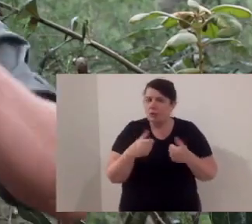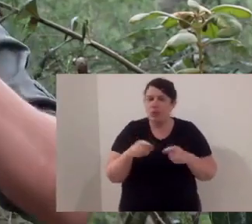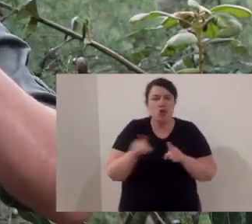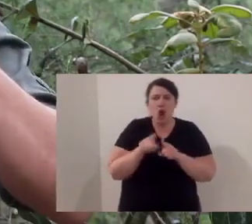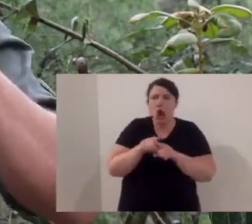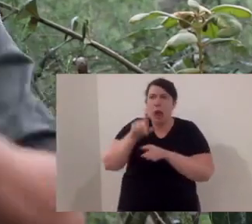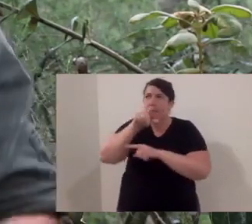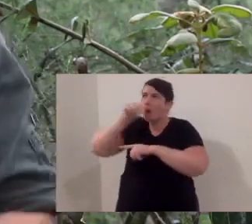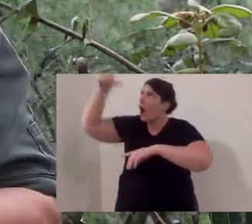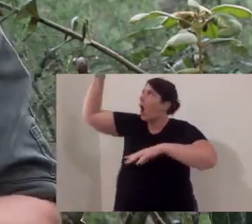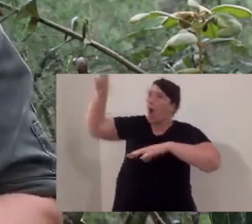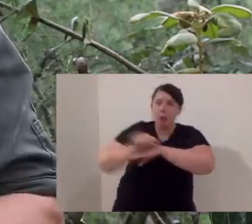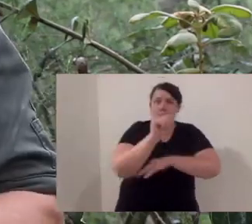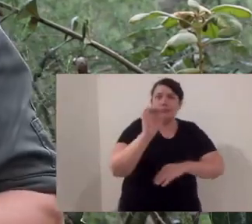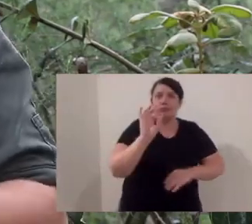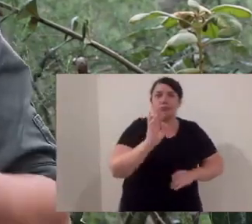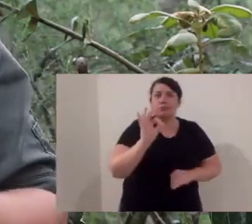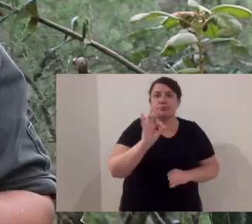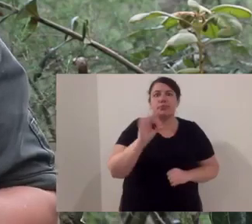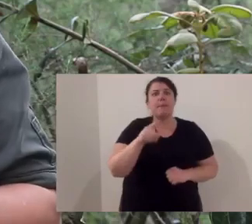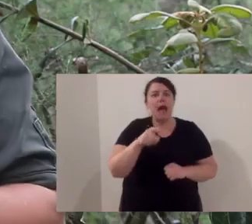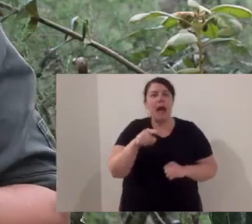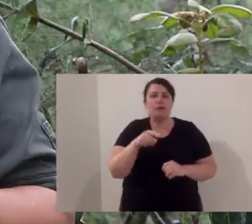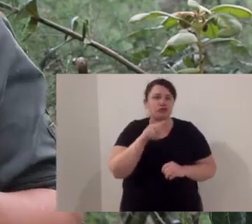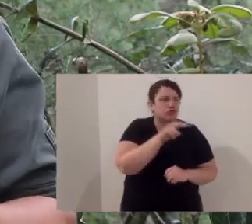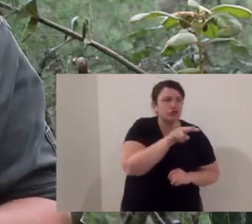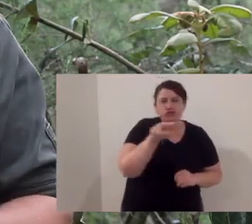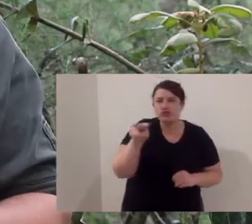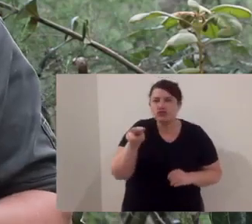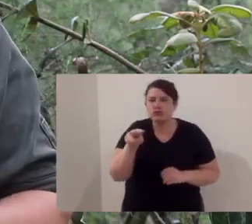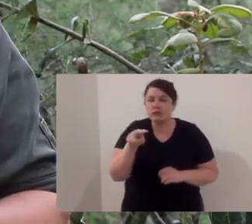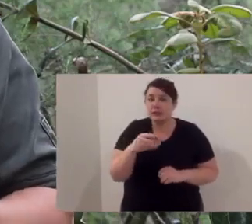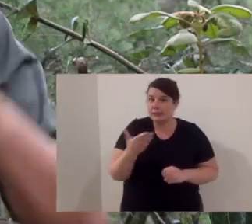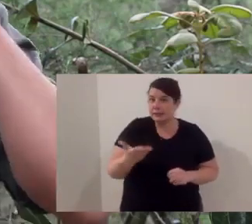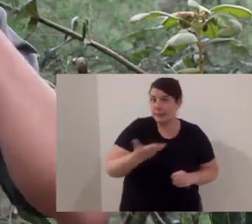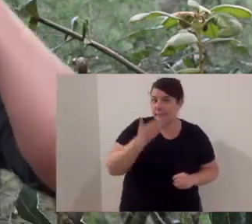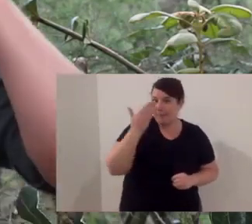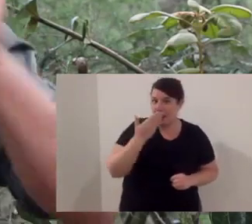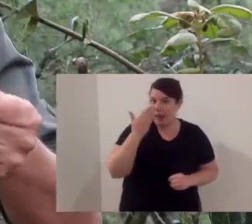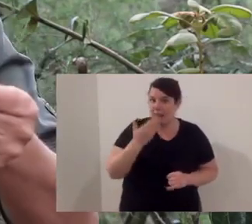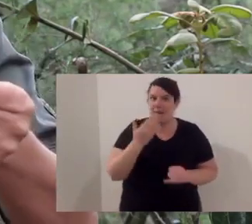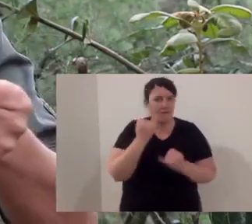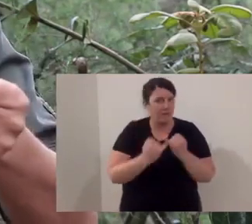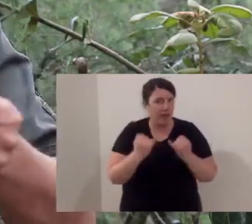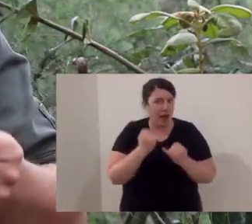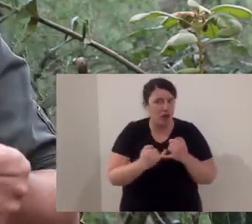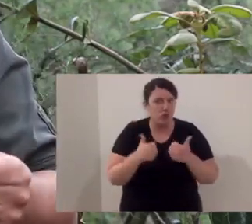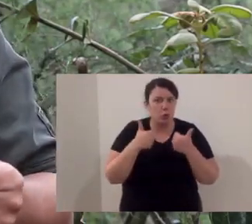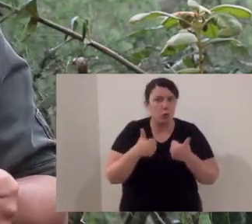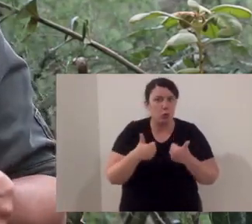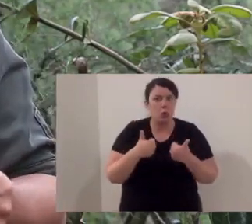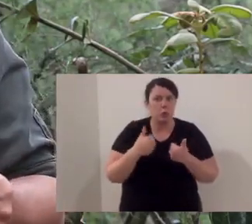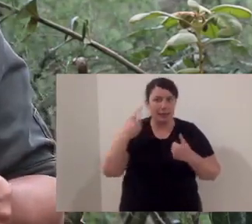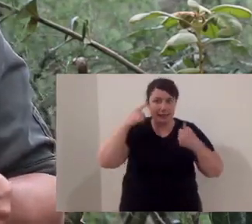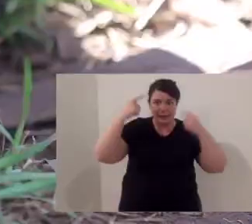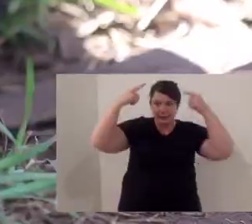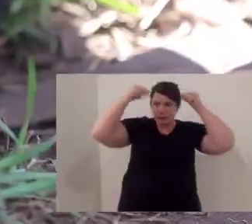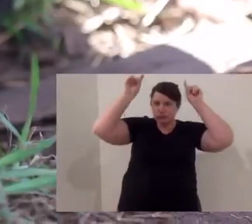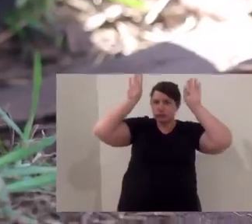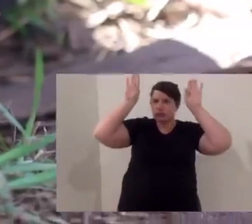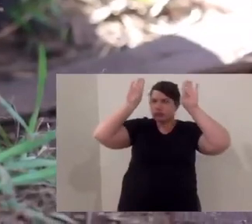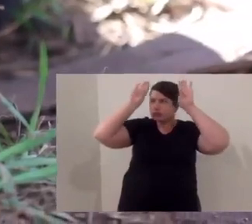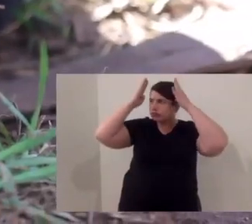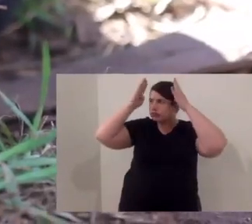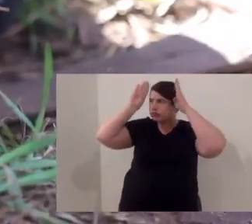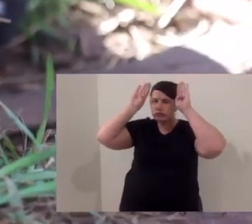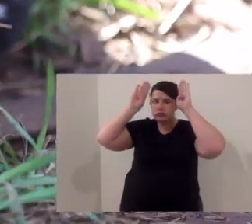Its eyesight is very reasonable. It doesn't have eyesight like a peregrine falcon, but its vision is quite good. Its sense of smell is